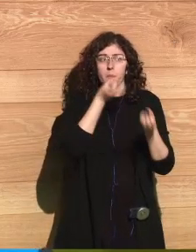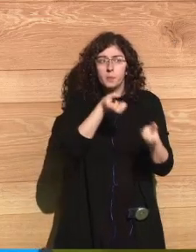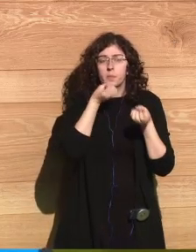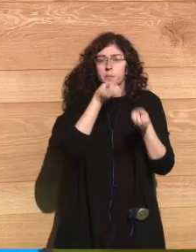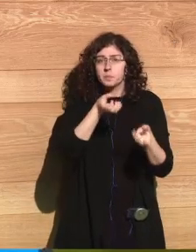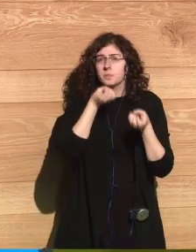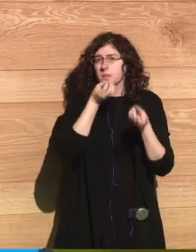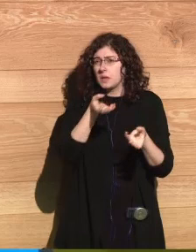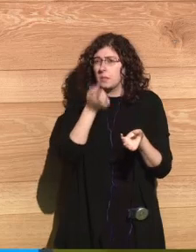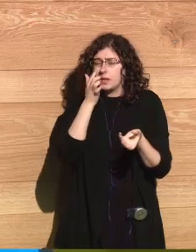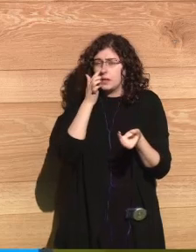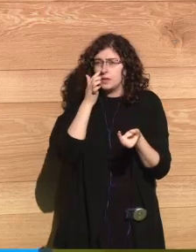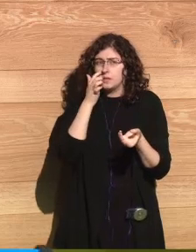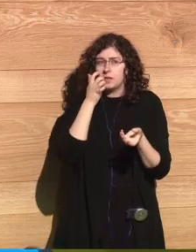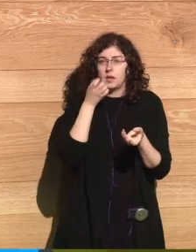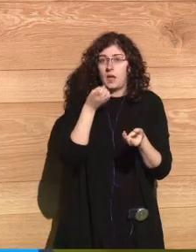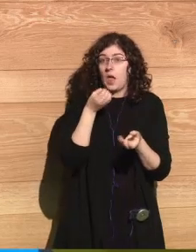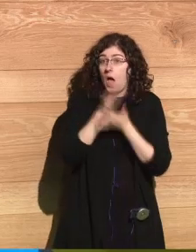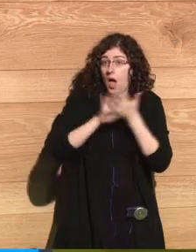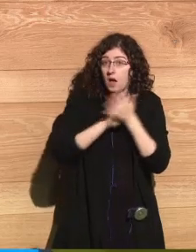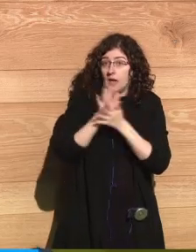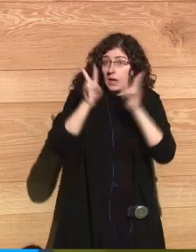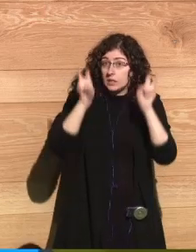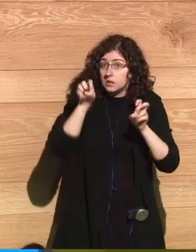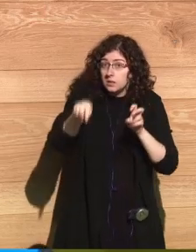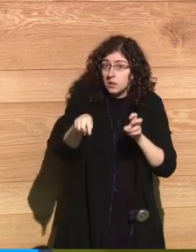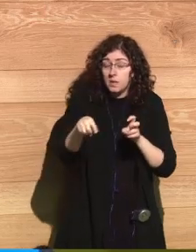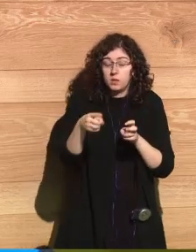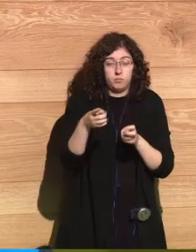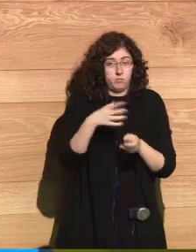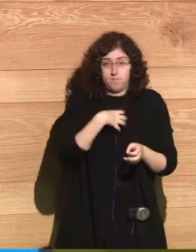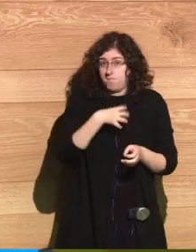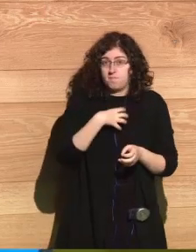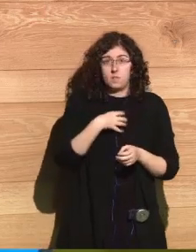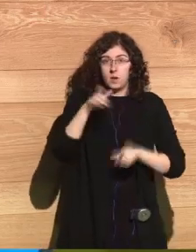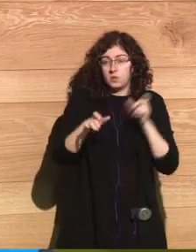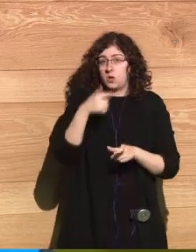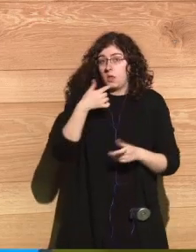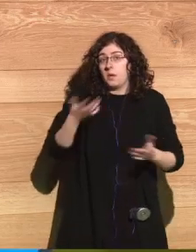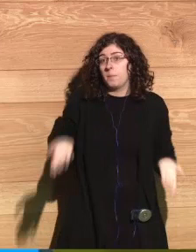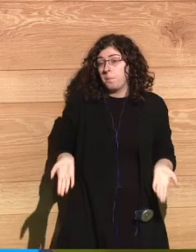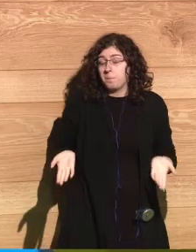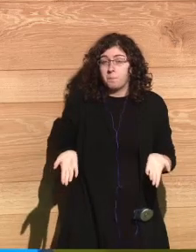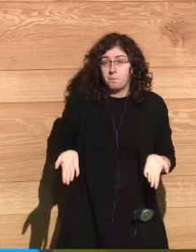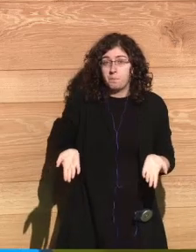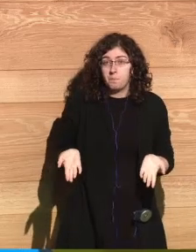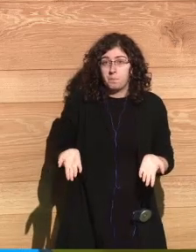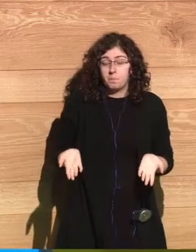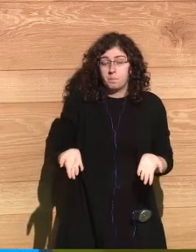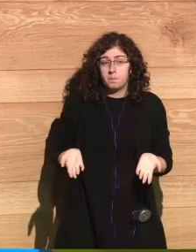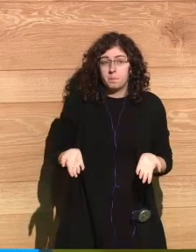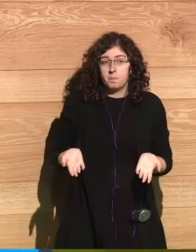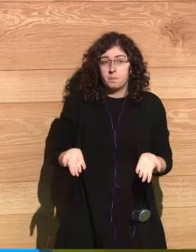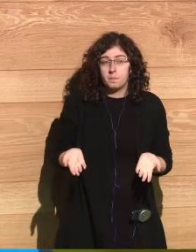And people figured out, okay, it was alright